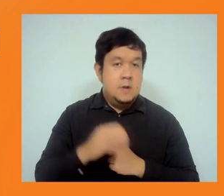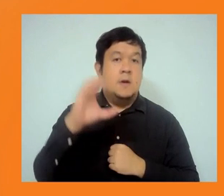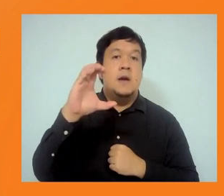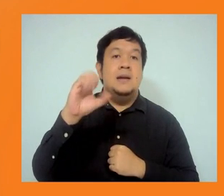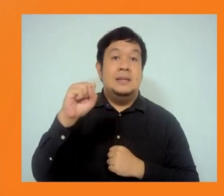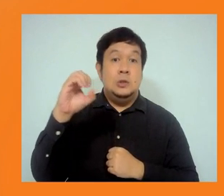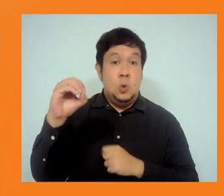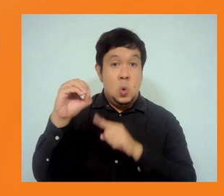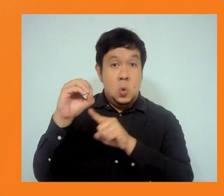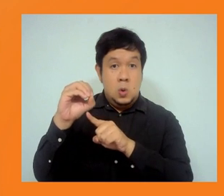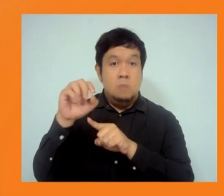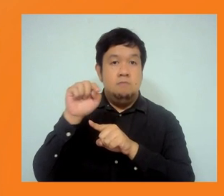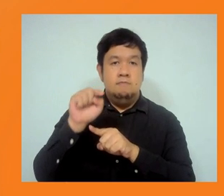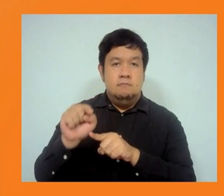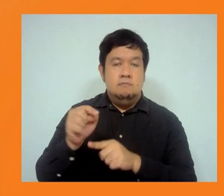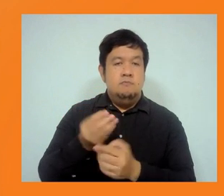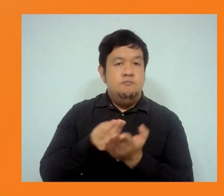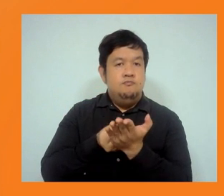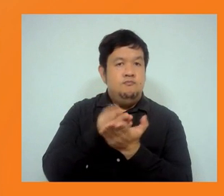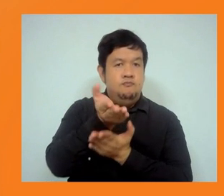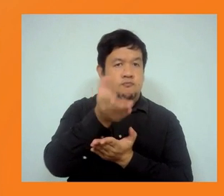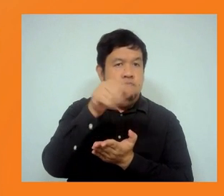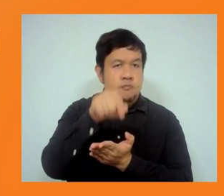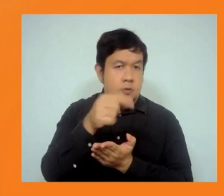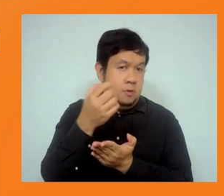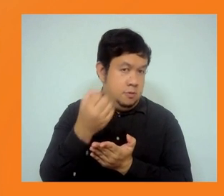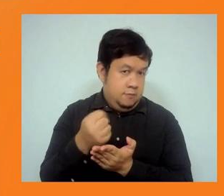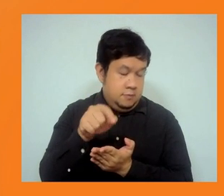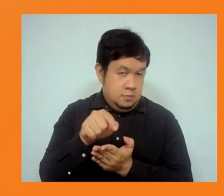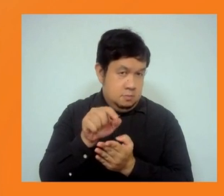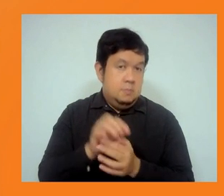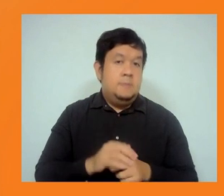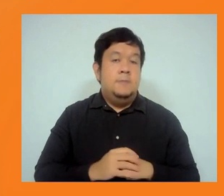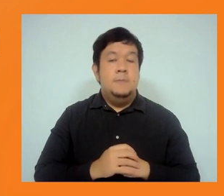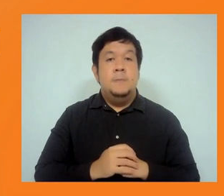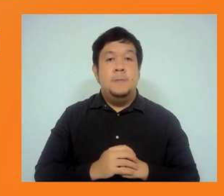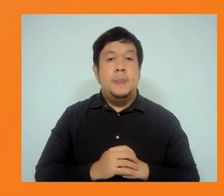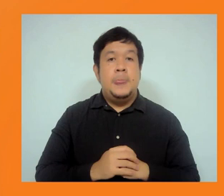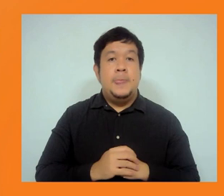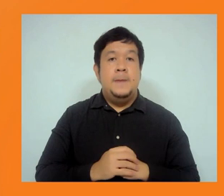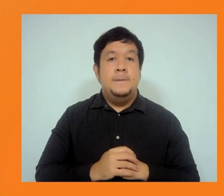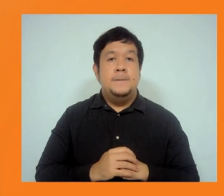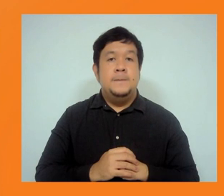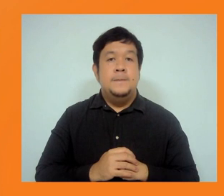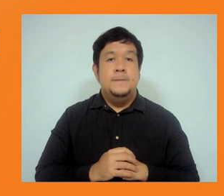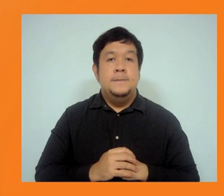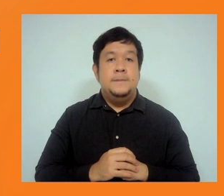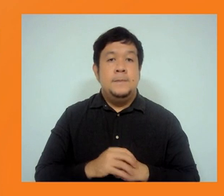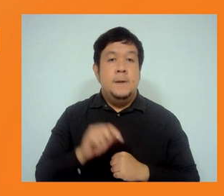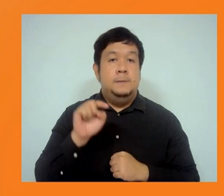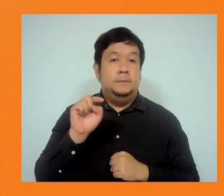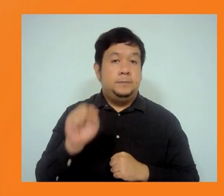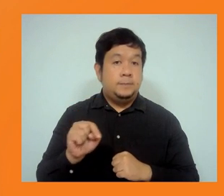dissemination process. I think some of the gaps that we've seen also relate to changes in project